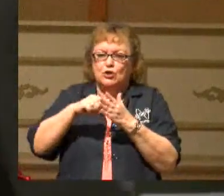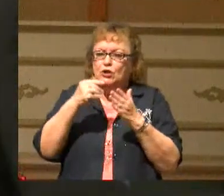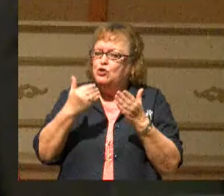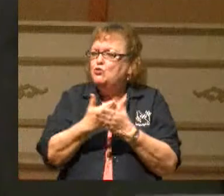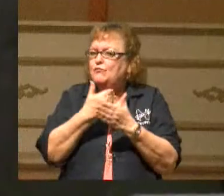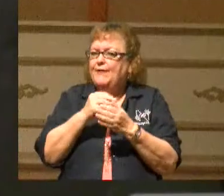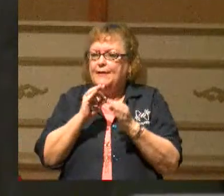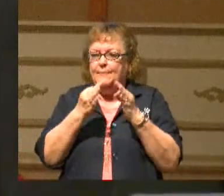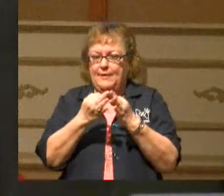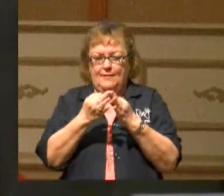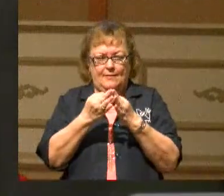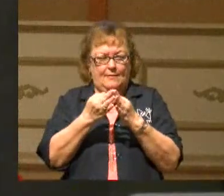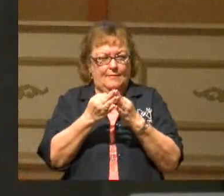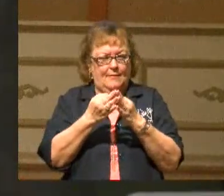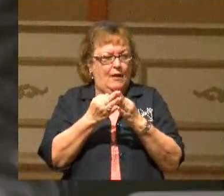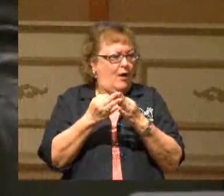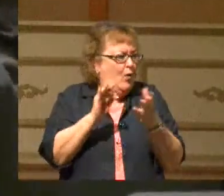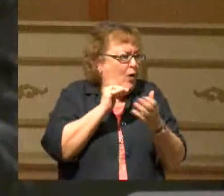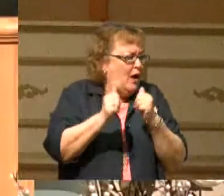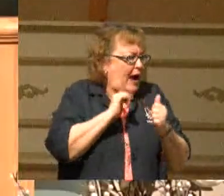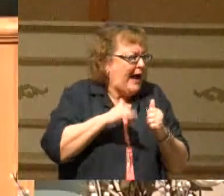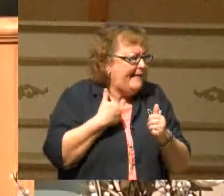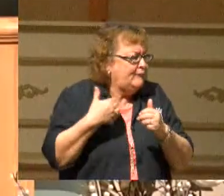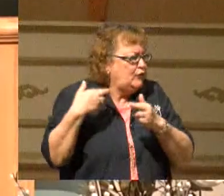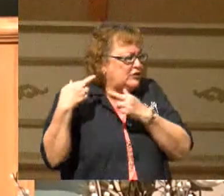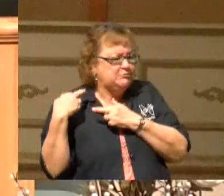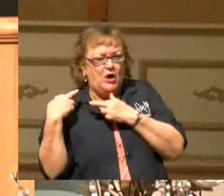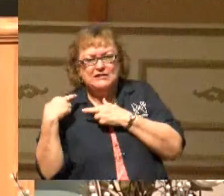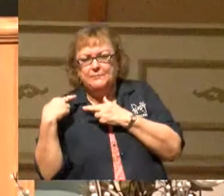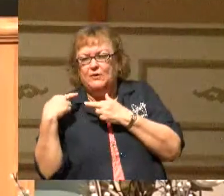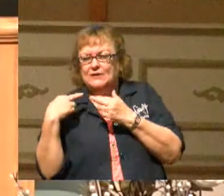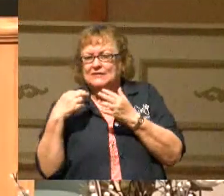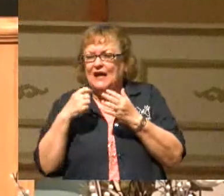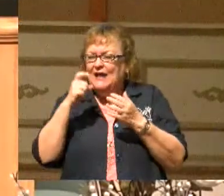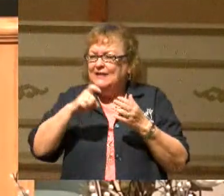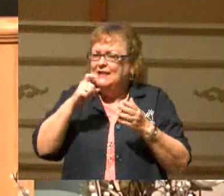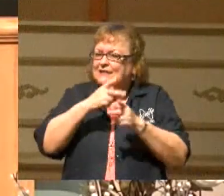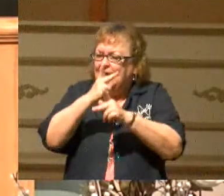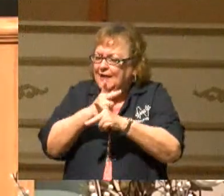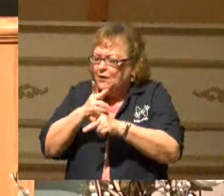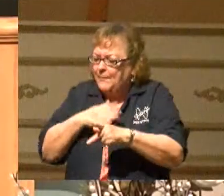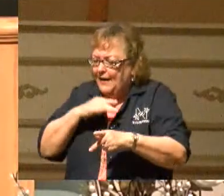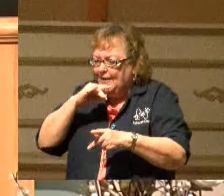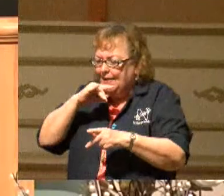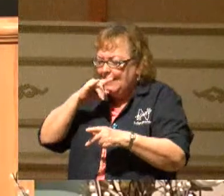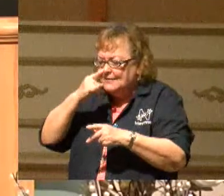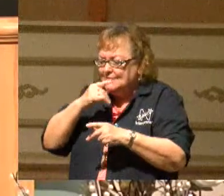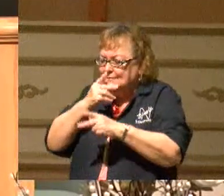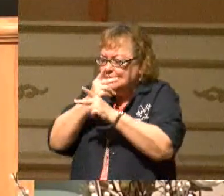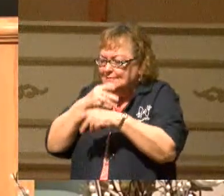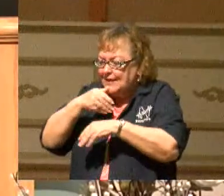family. Or I've got responsibilities. I've got to take care of my kids and send them to college.